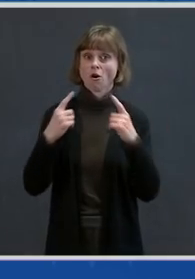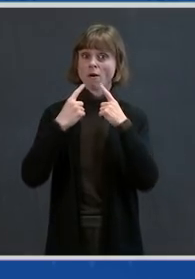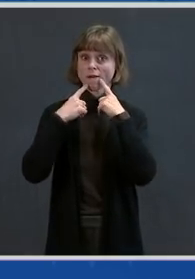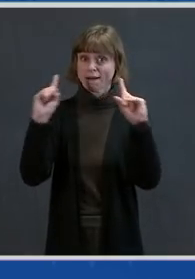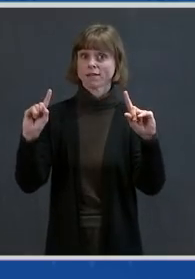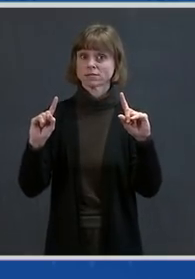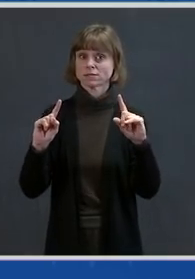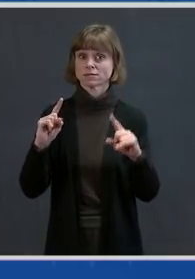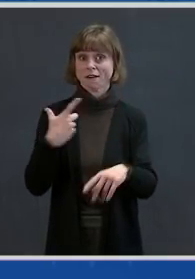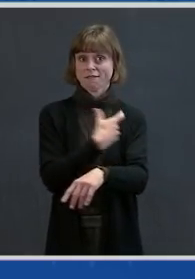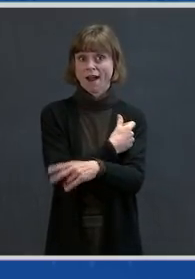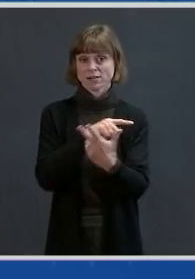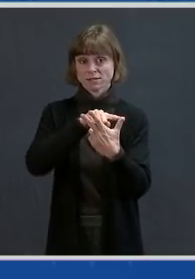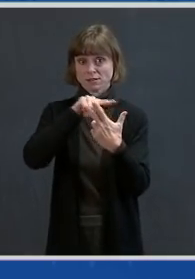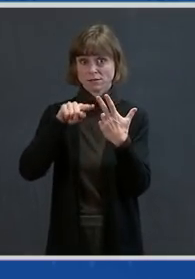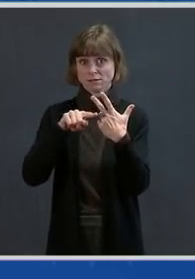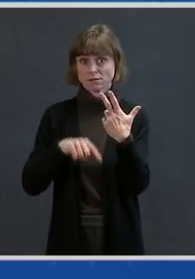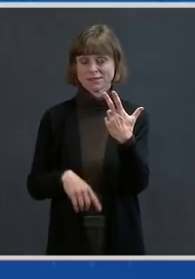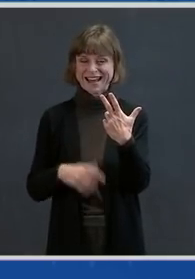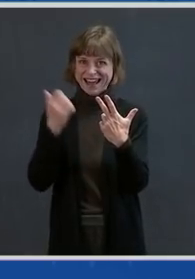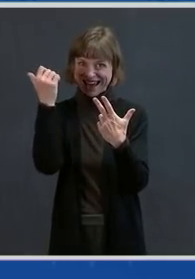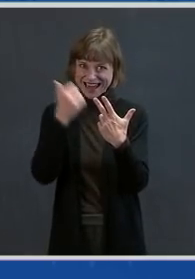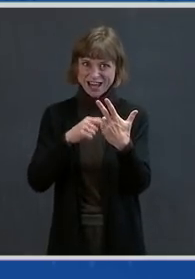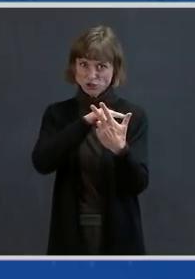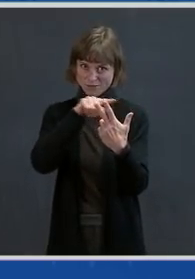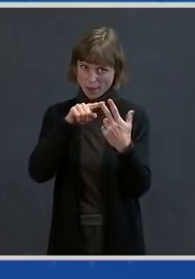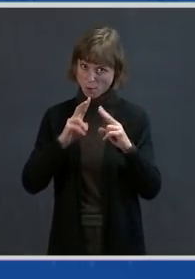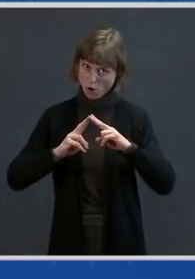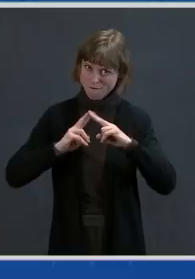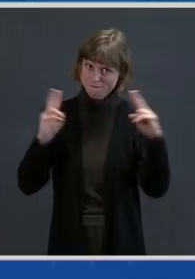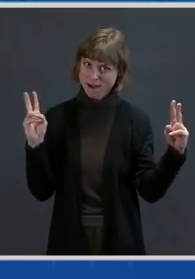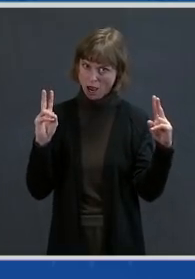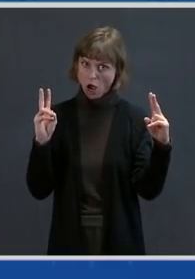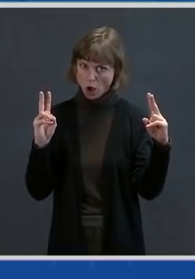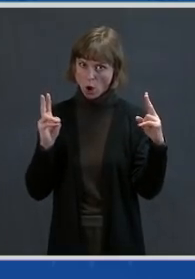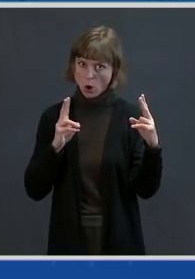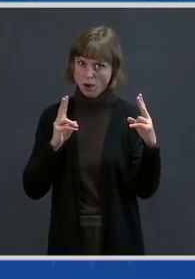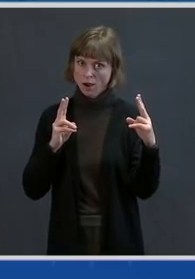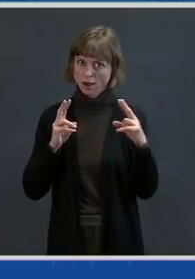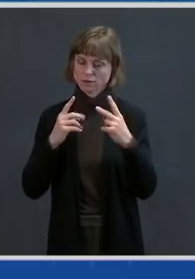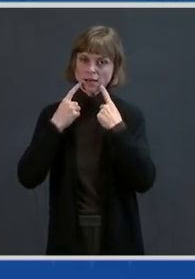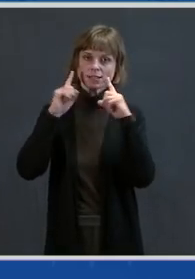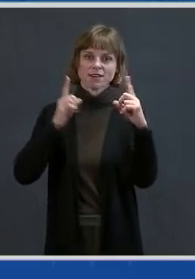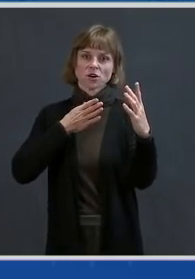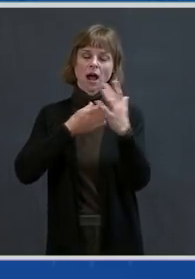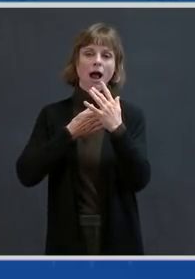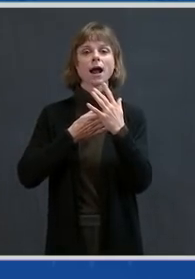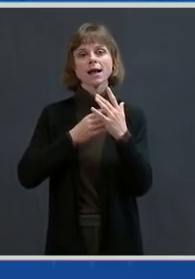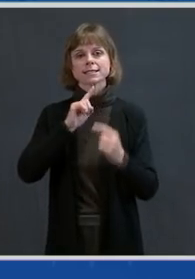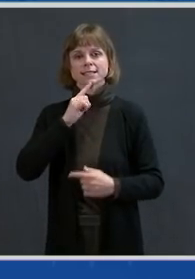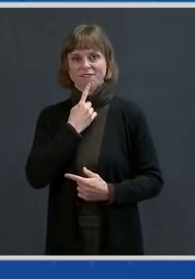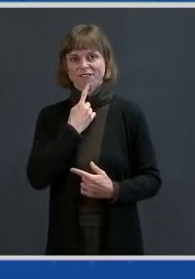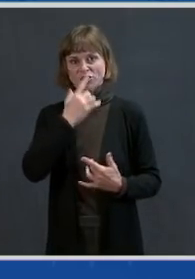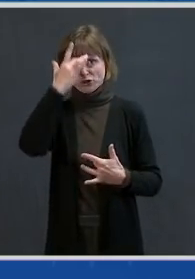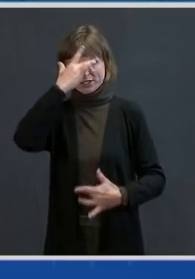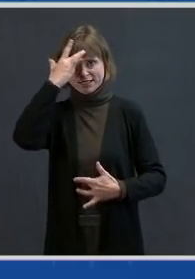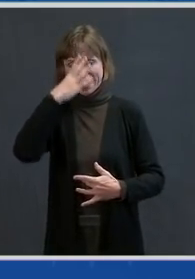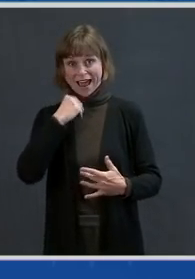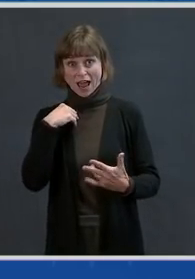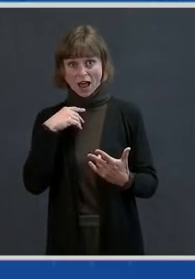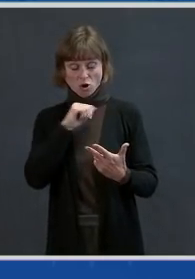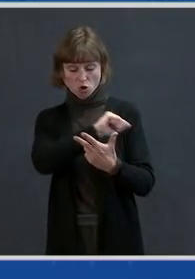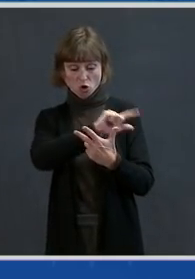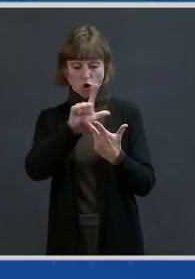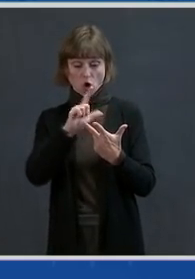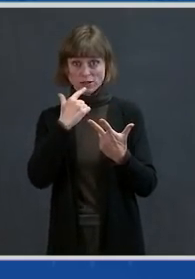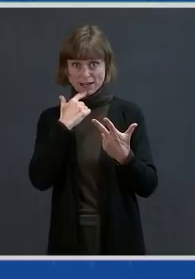Importantly, each of them are very effective against severe disease, and virtually all of them say that you look at the data